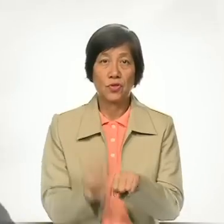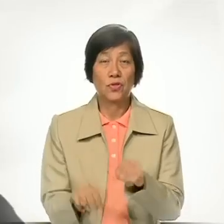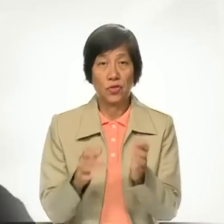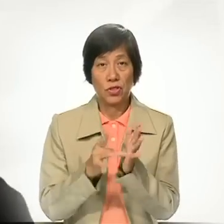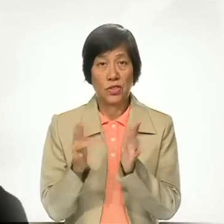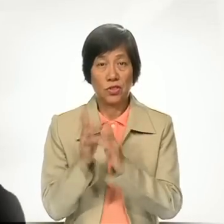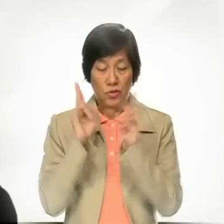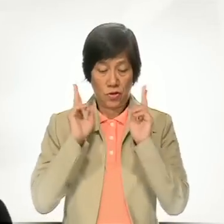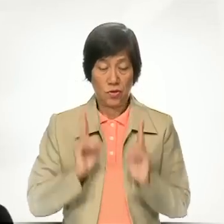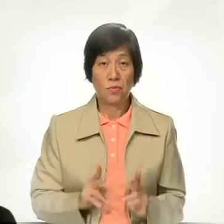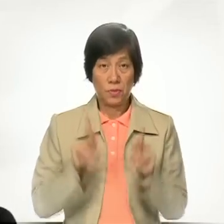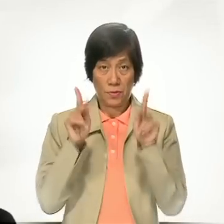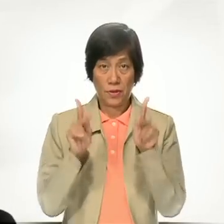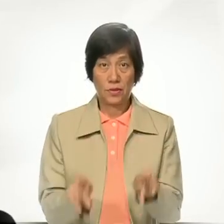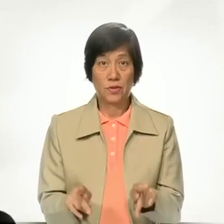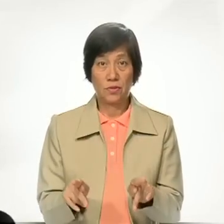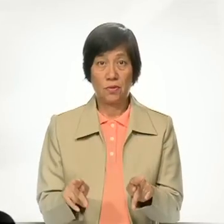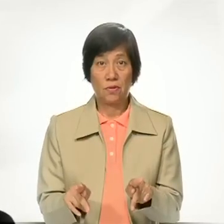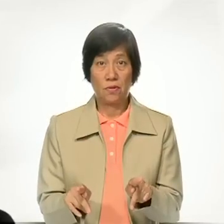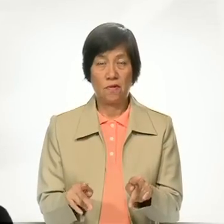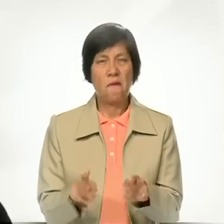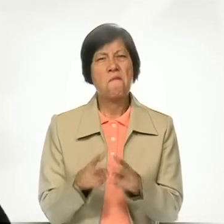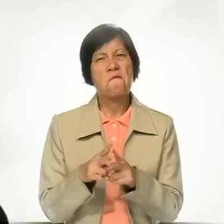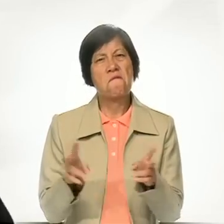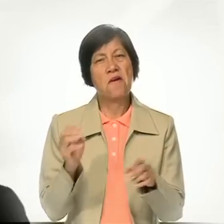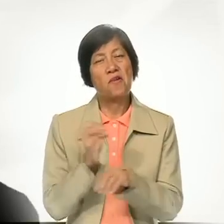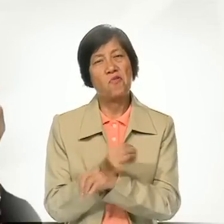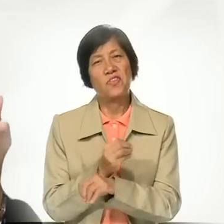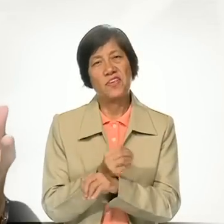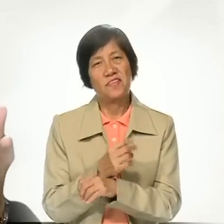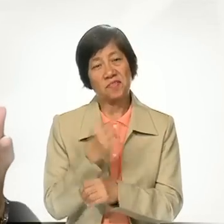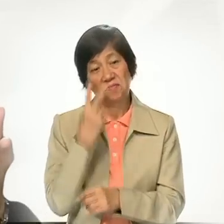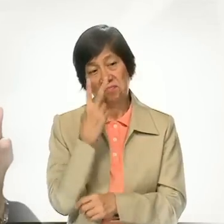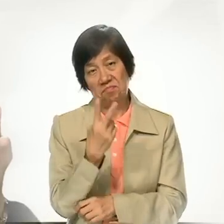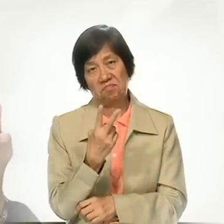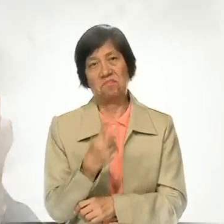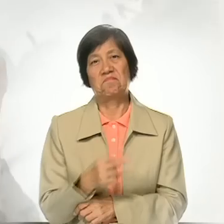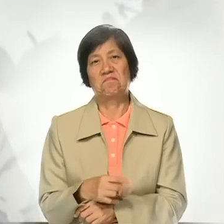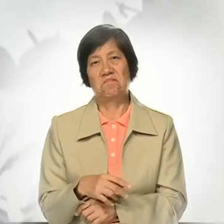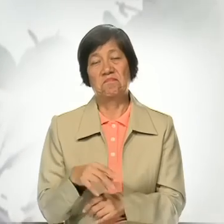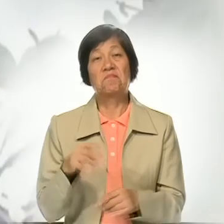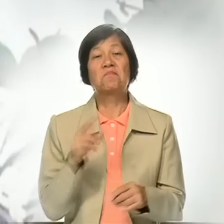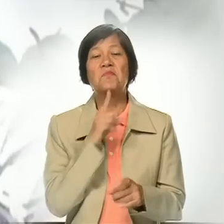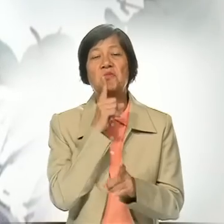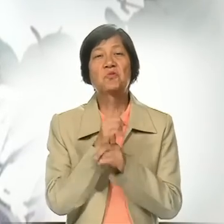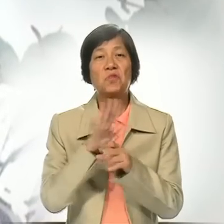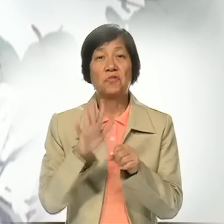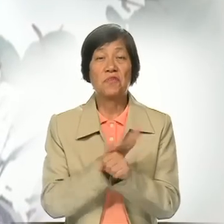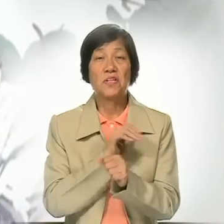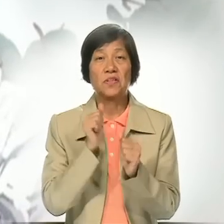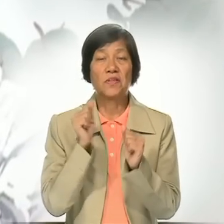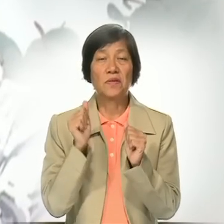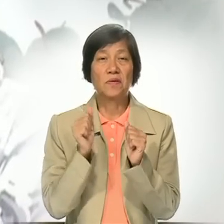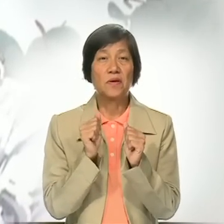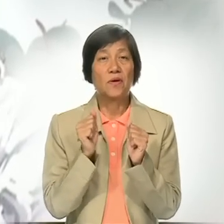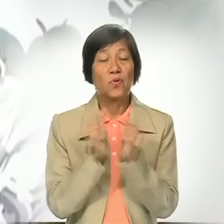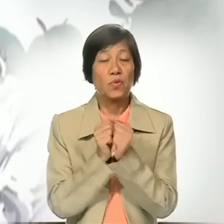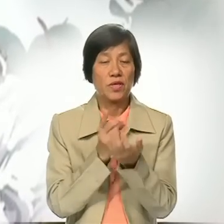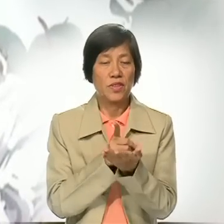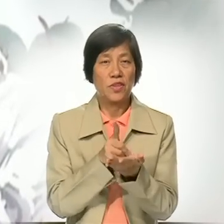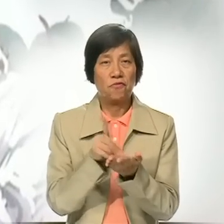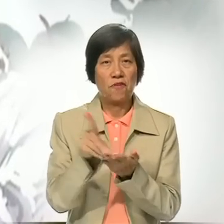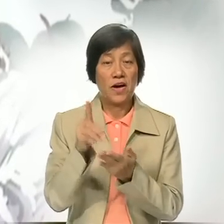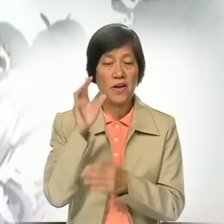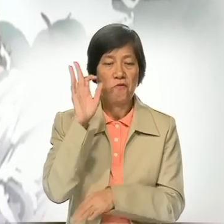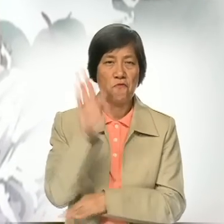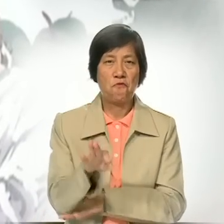So, Jesus, the human being, very ordinary looking, was really filled by divine